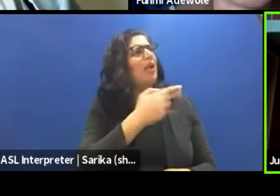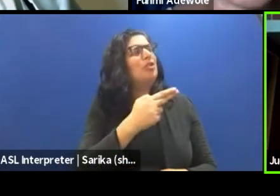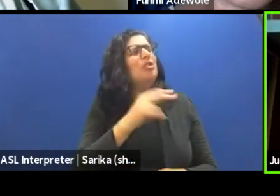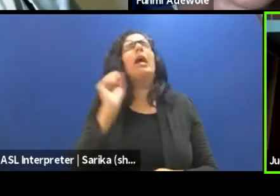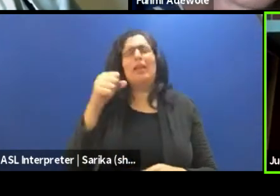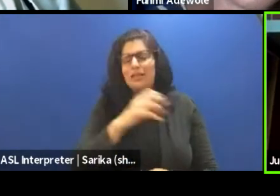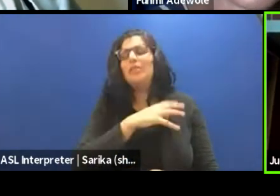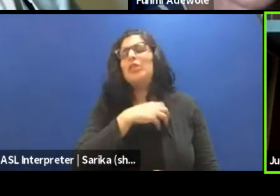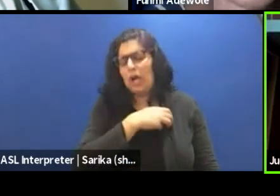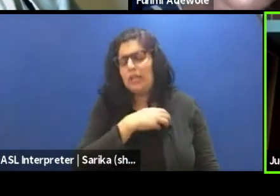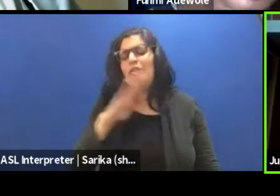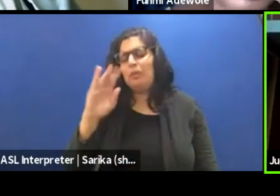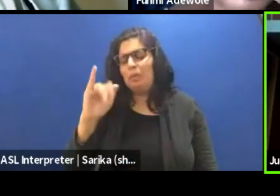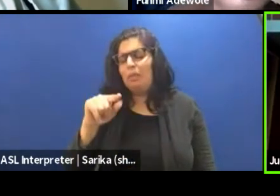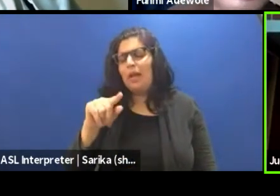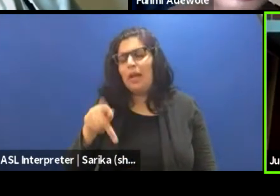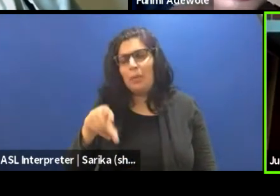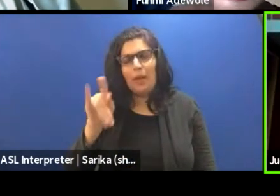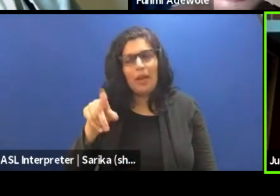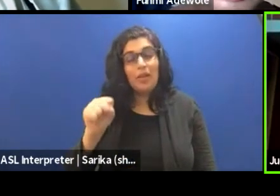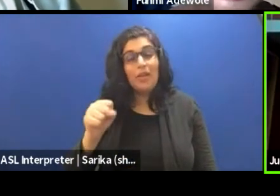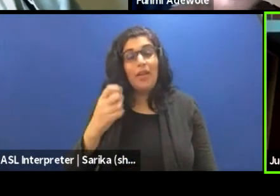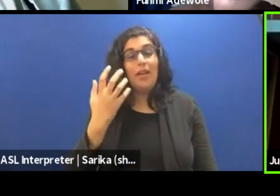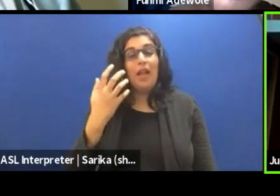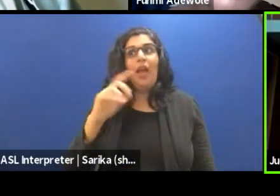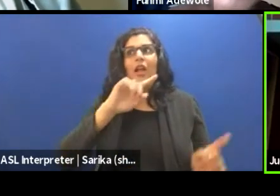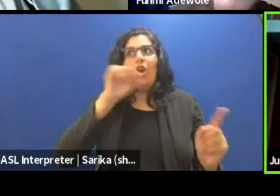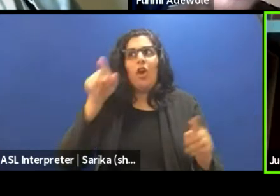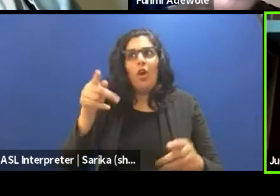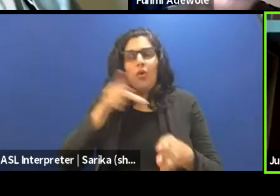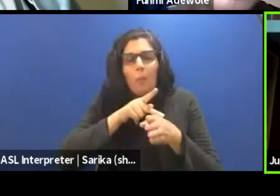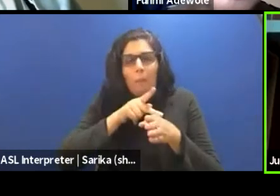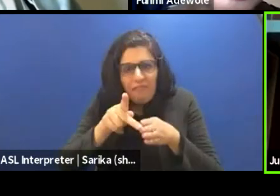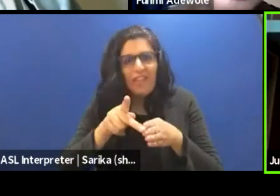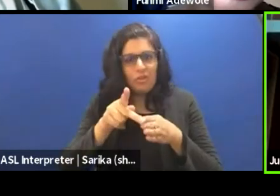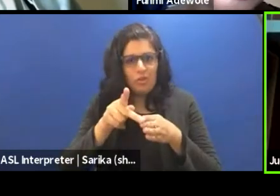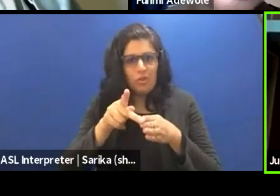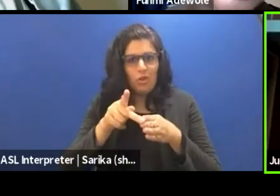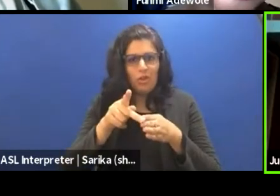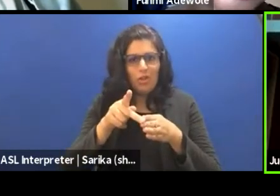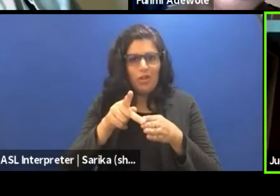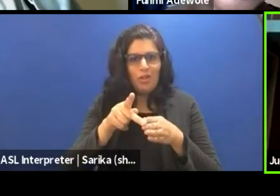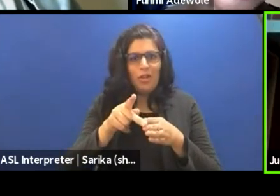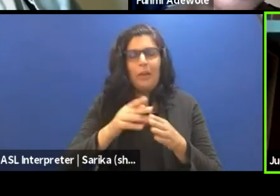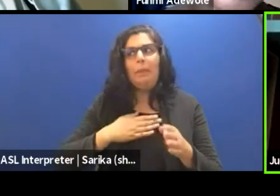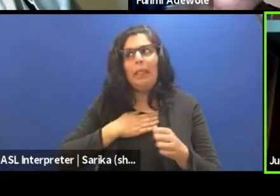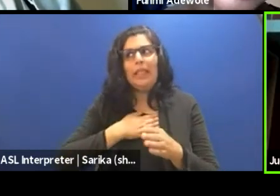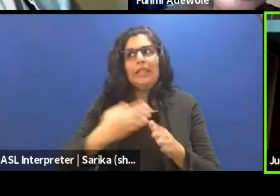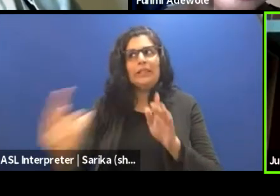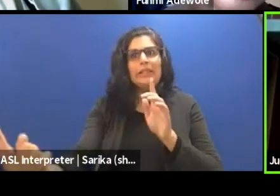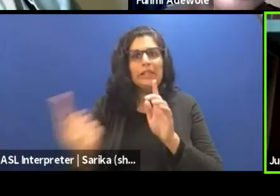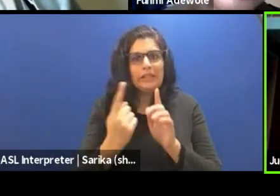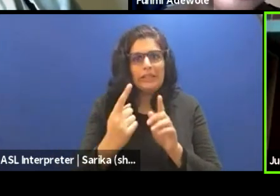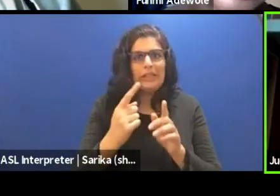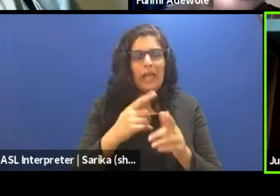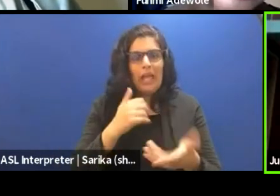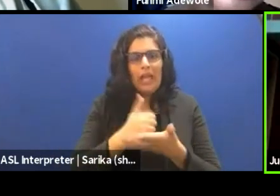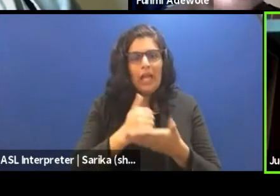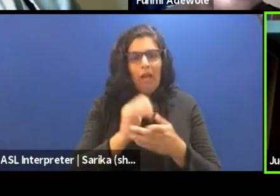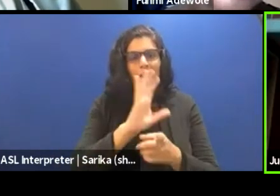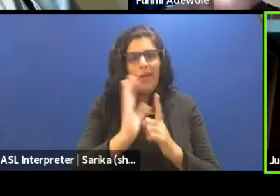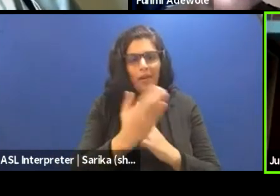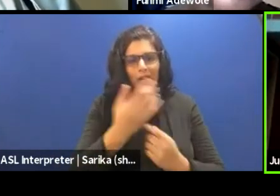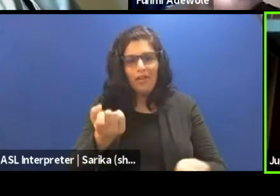once, you know, so I now have to go to a professional, somebody who is more versed, and say, hey, give me direction as regards A, B, C, or D. Give me